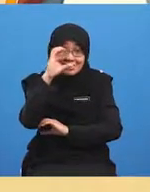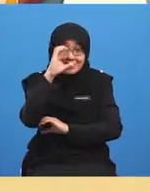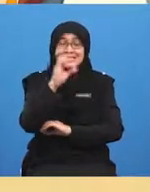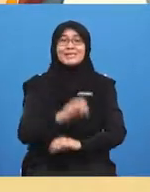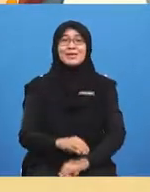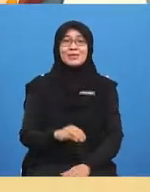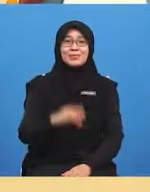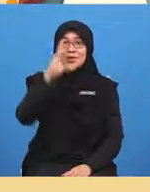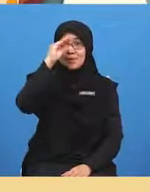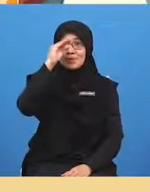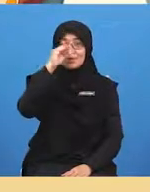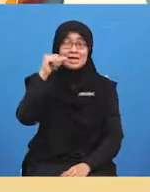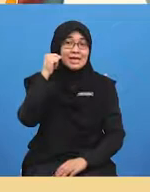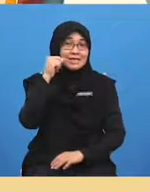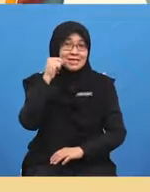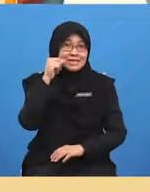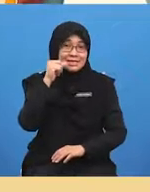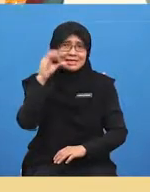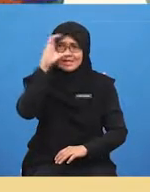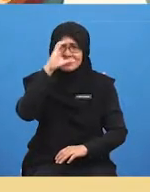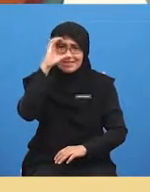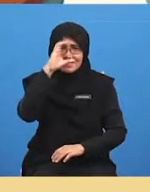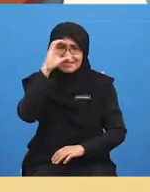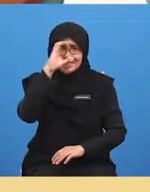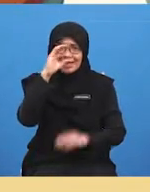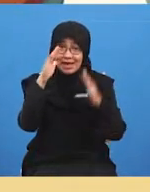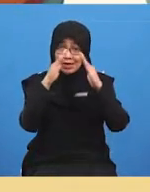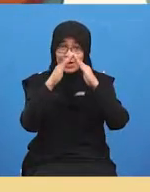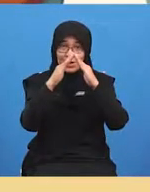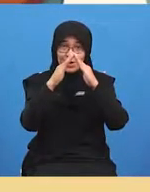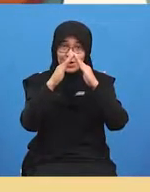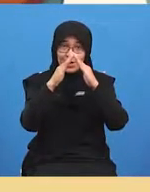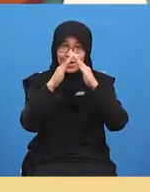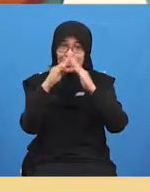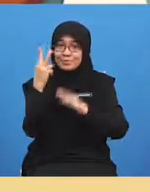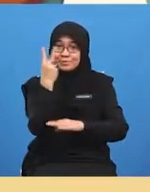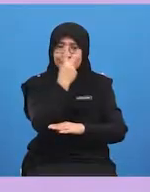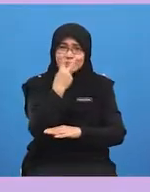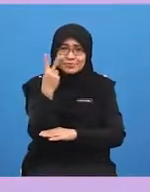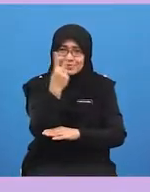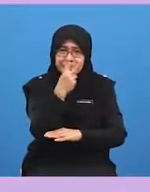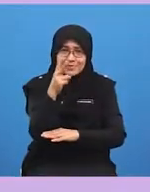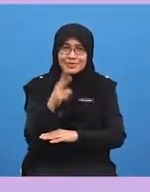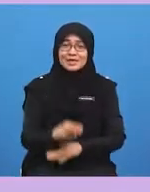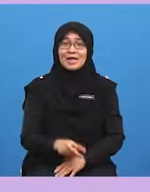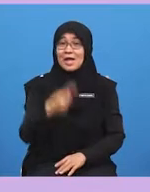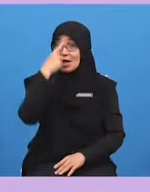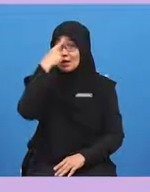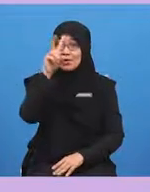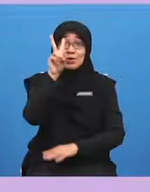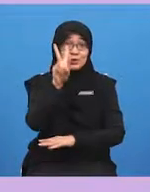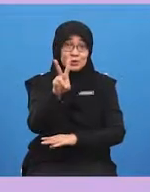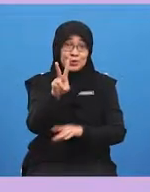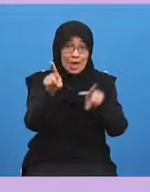you can use your detective goggles at home we are going to have a look around for two